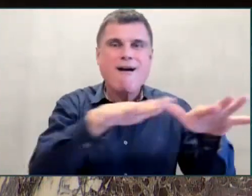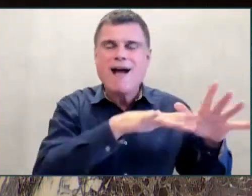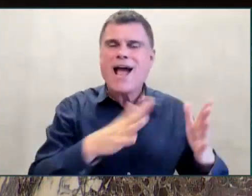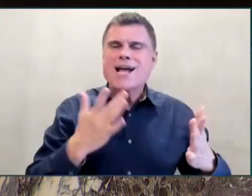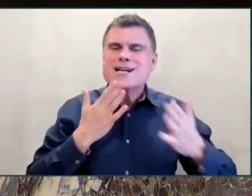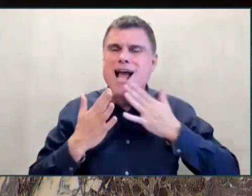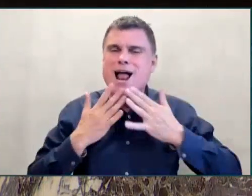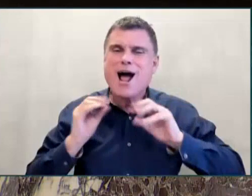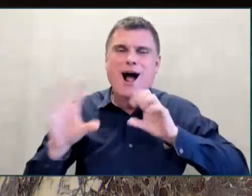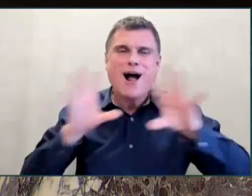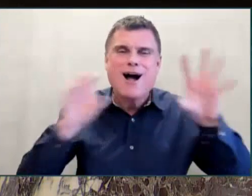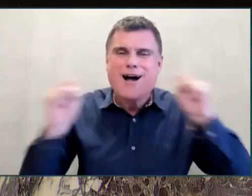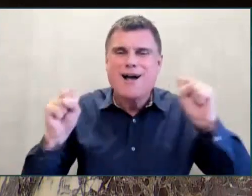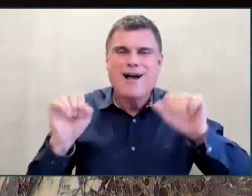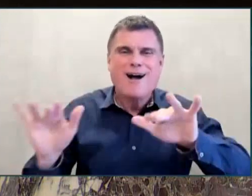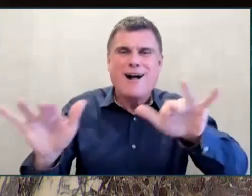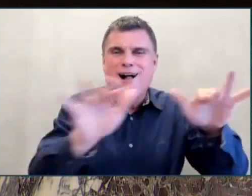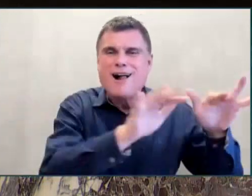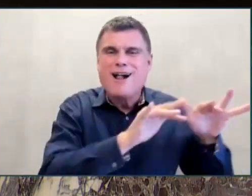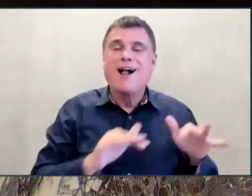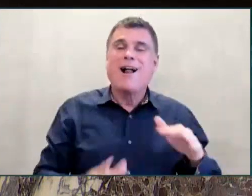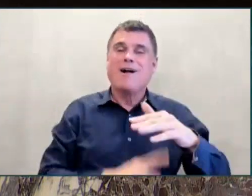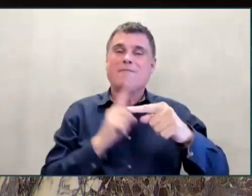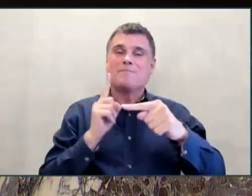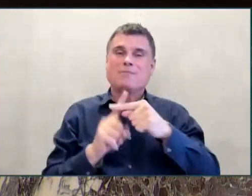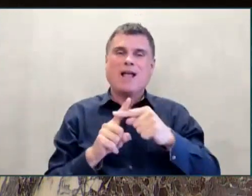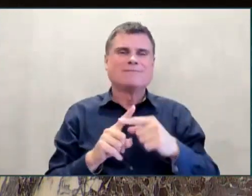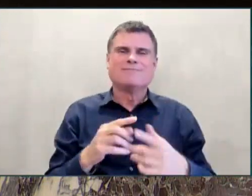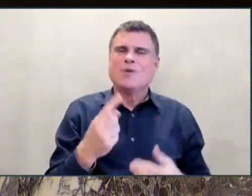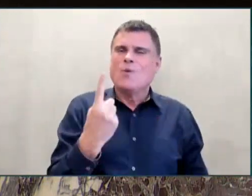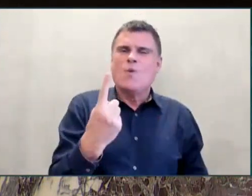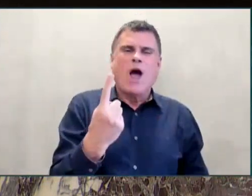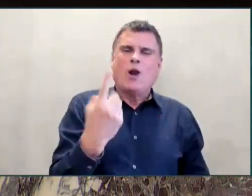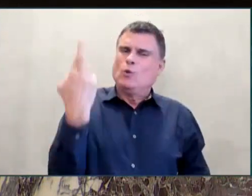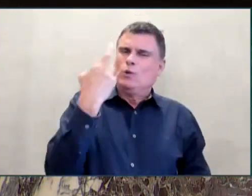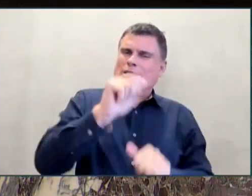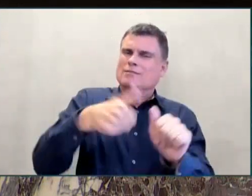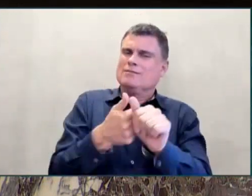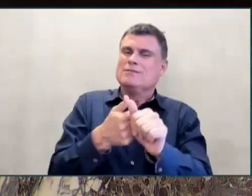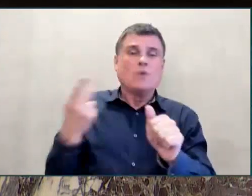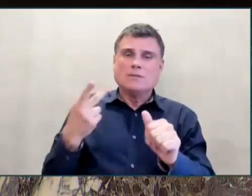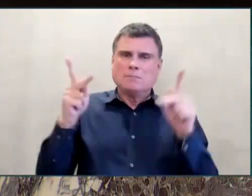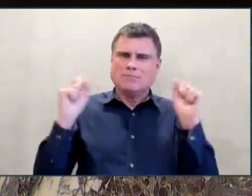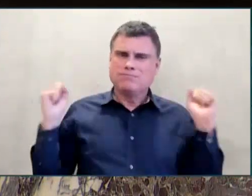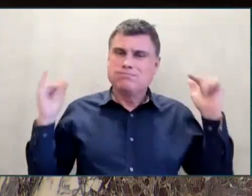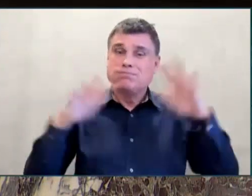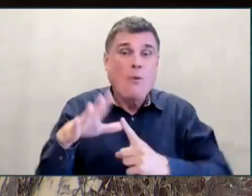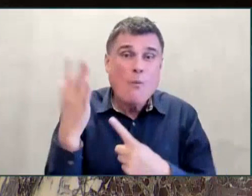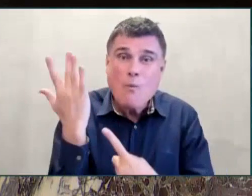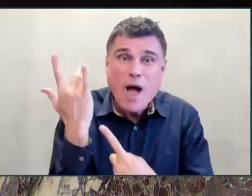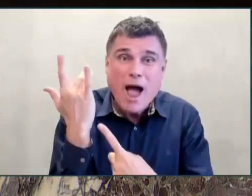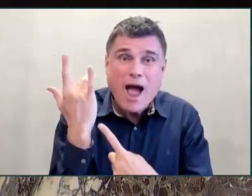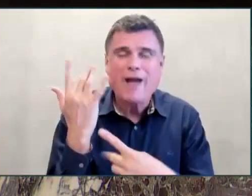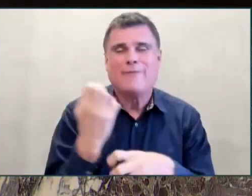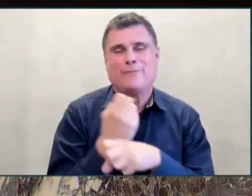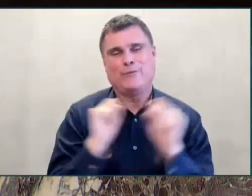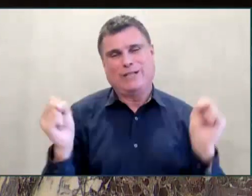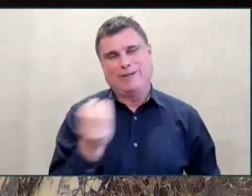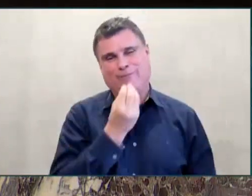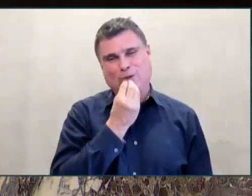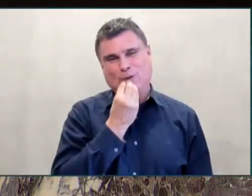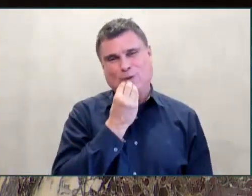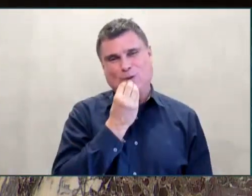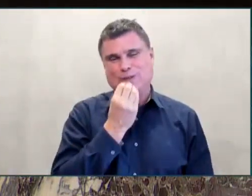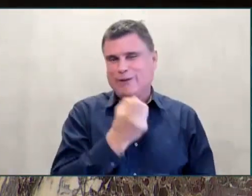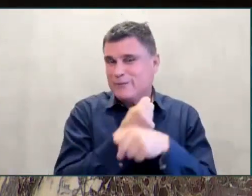together. A virtually endless selection of free food and drink. An event like this, of course, can